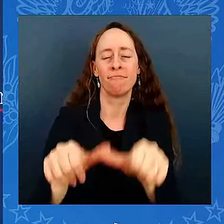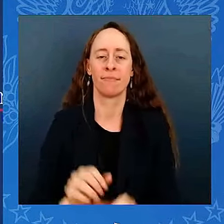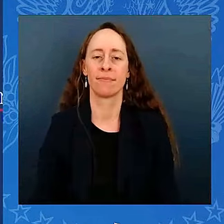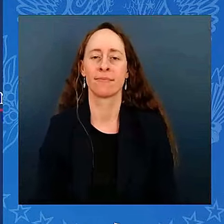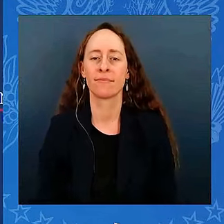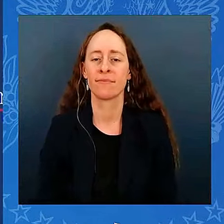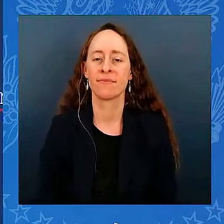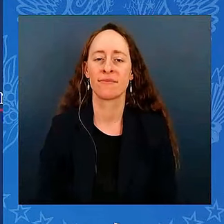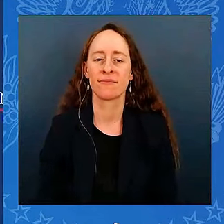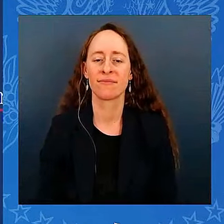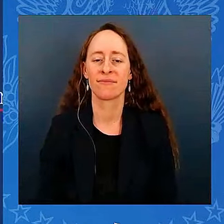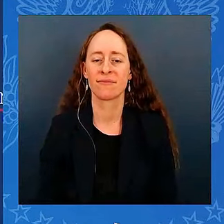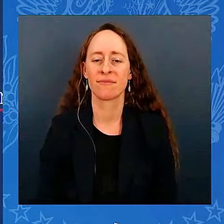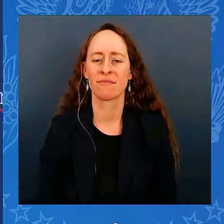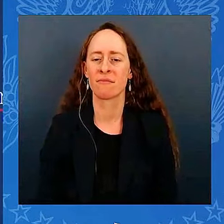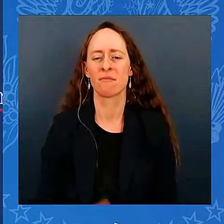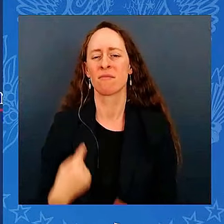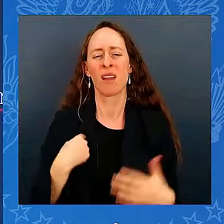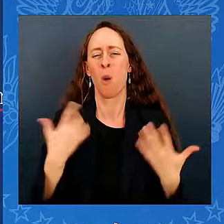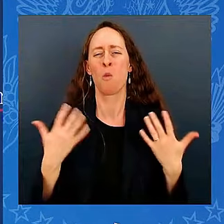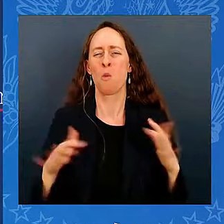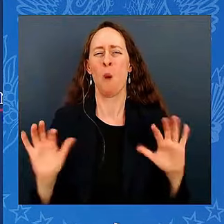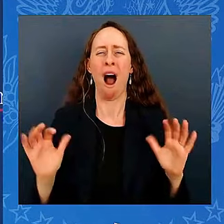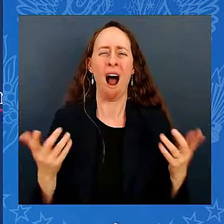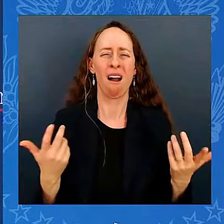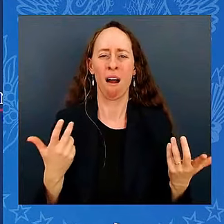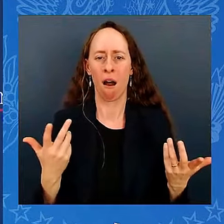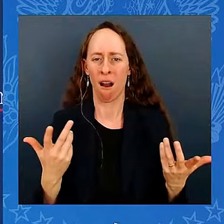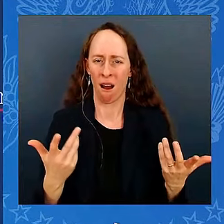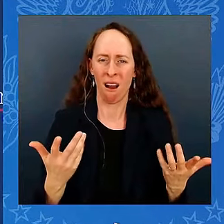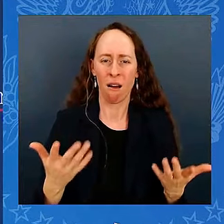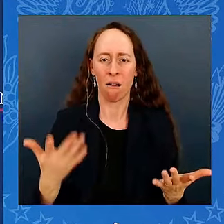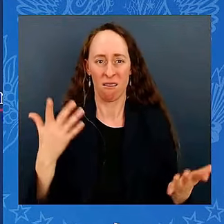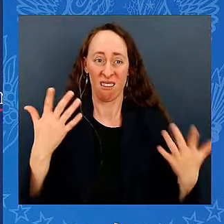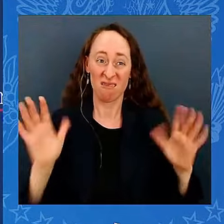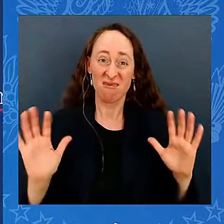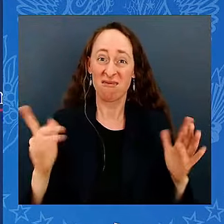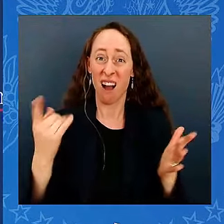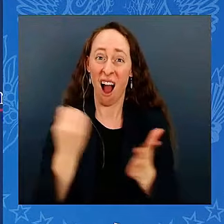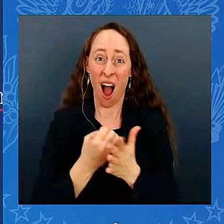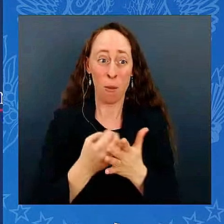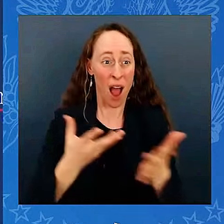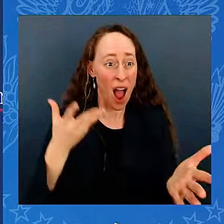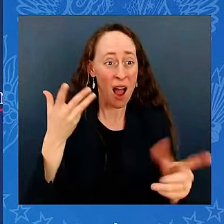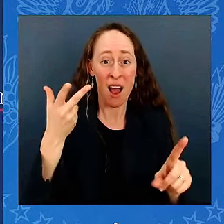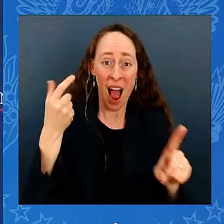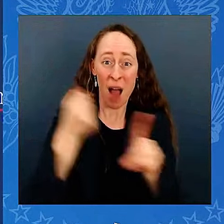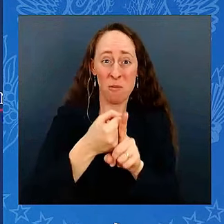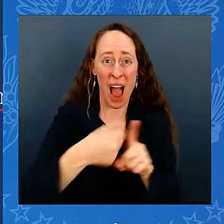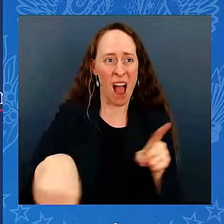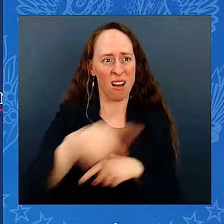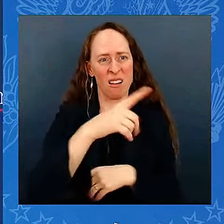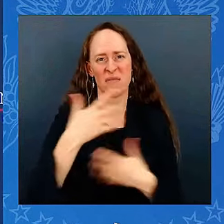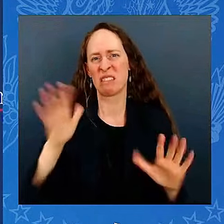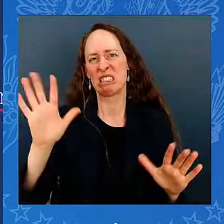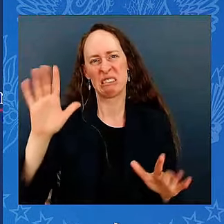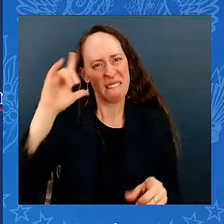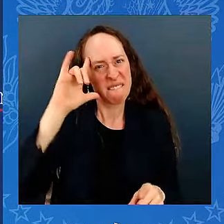Secretary Yellen called the economic scarring. Scarring that hurt so many Americans and left them behind in the past.